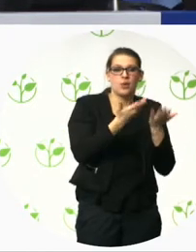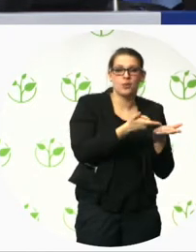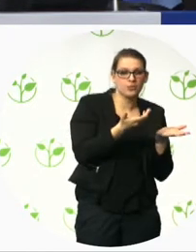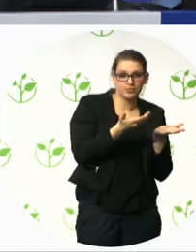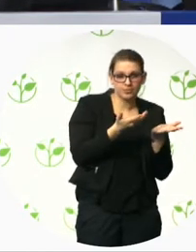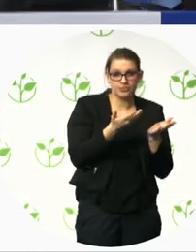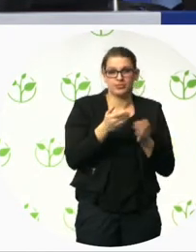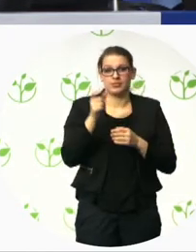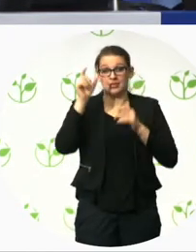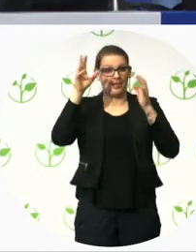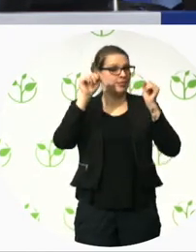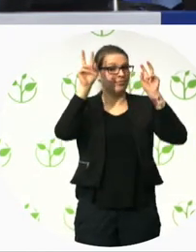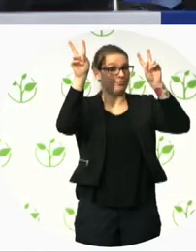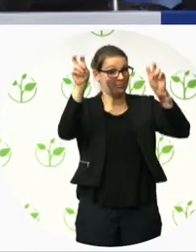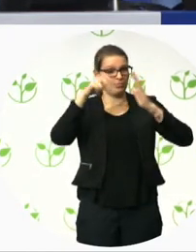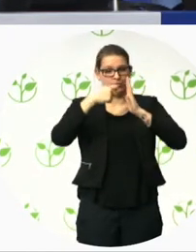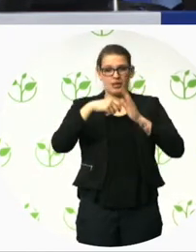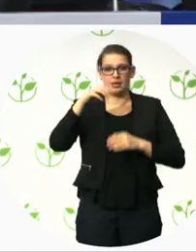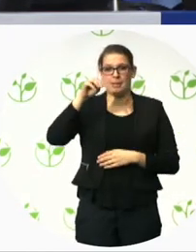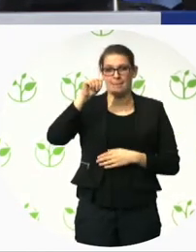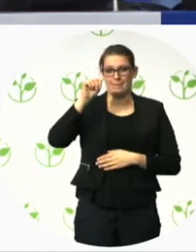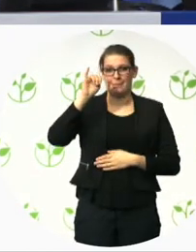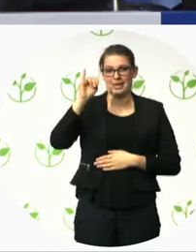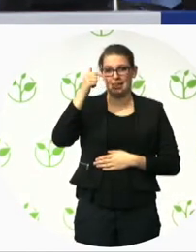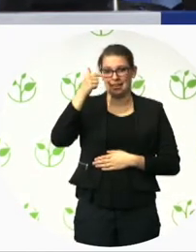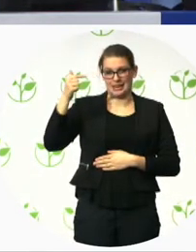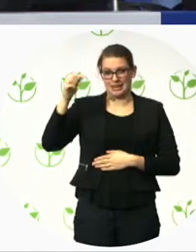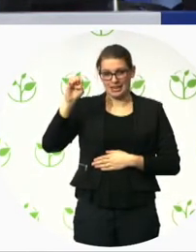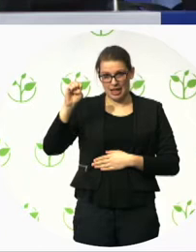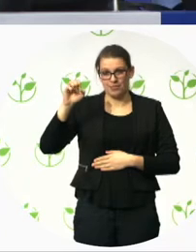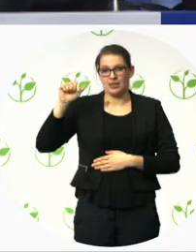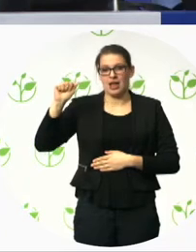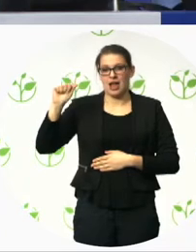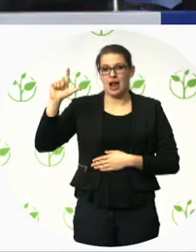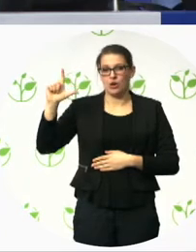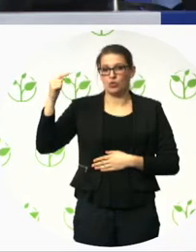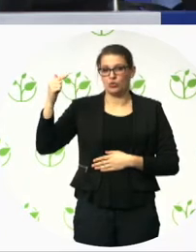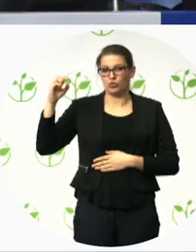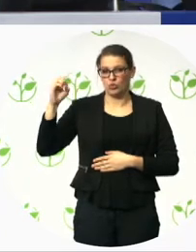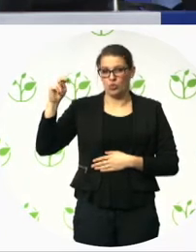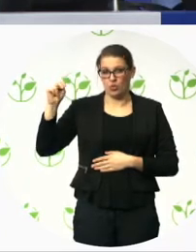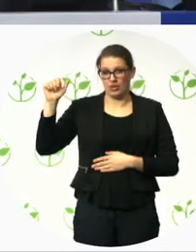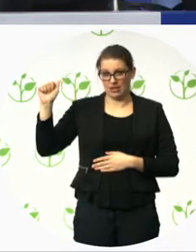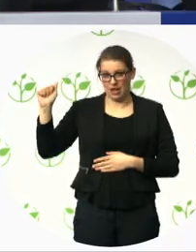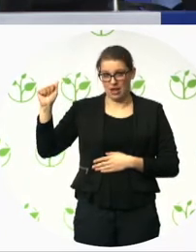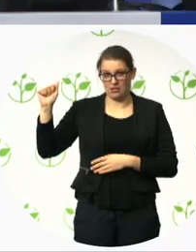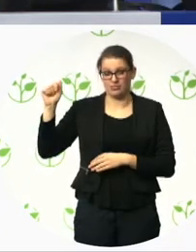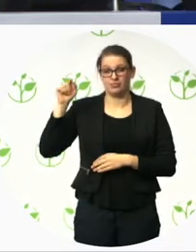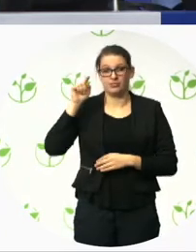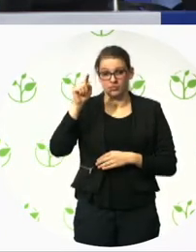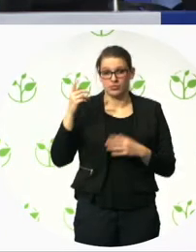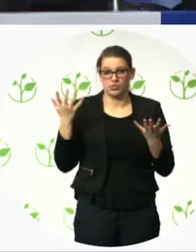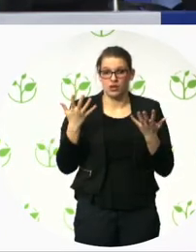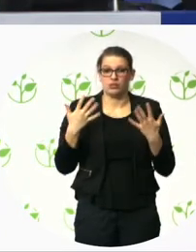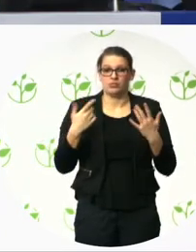And, this is one of the biggest urban development projects in Hamburg. Um, at the end there will be living